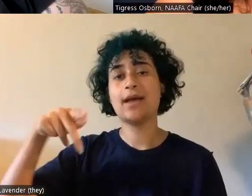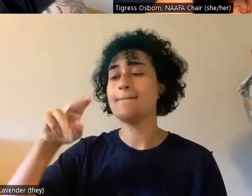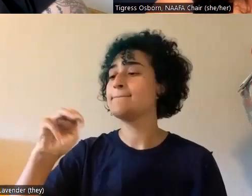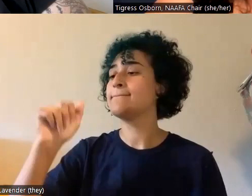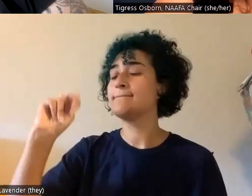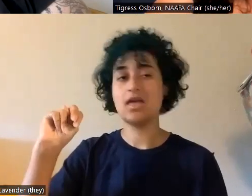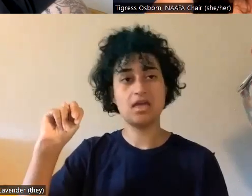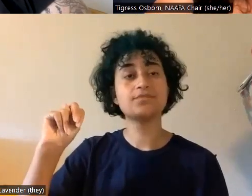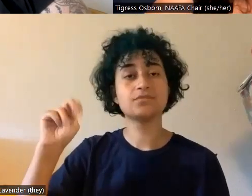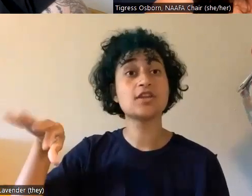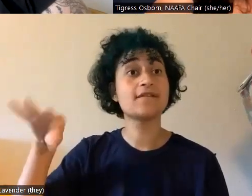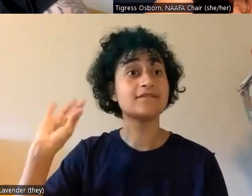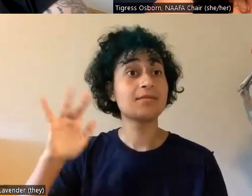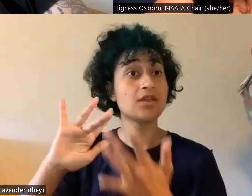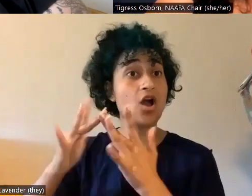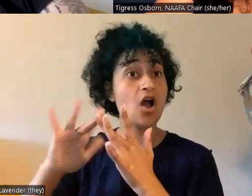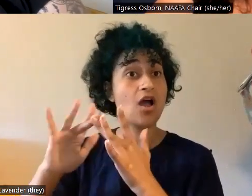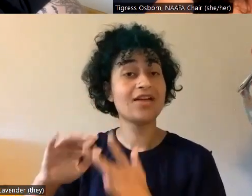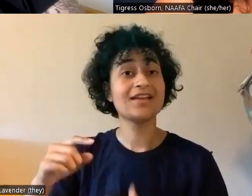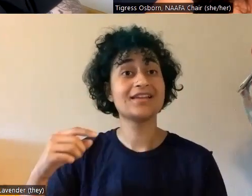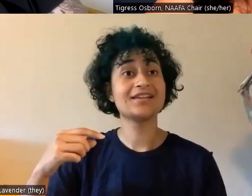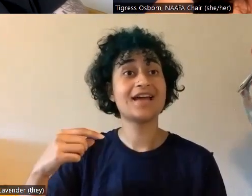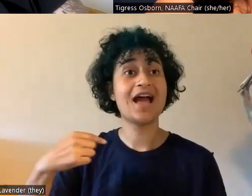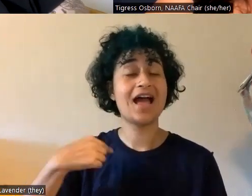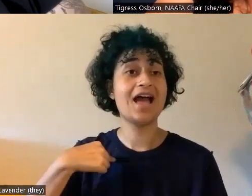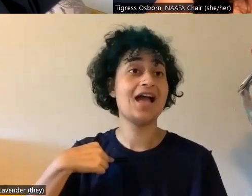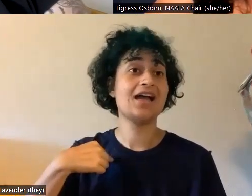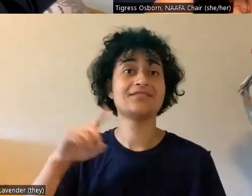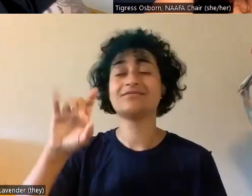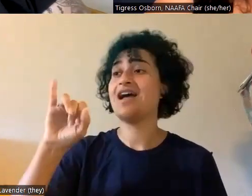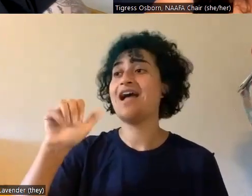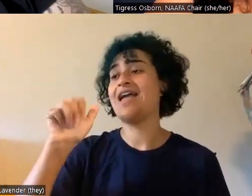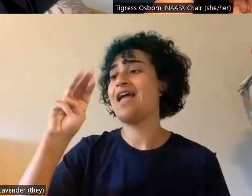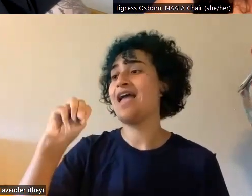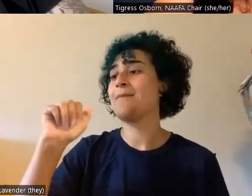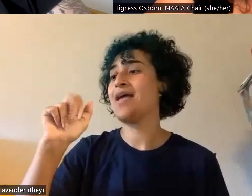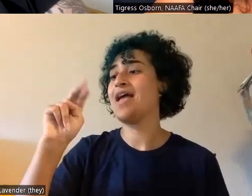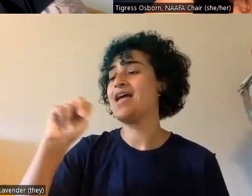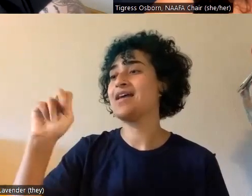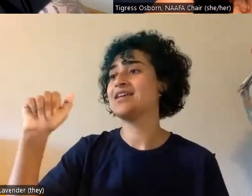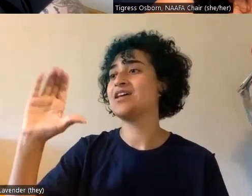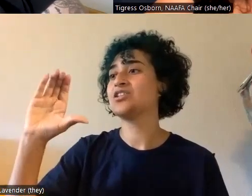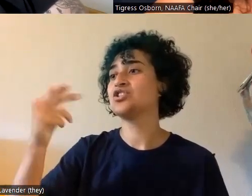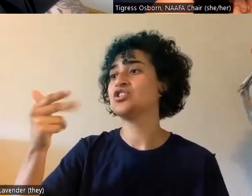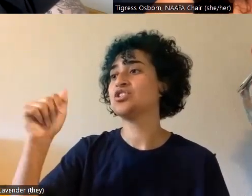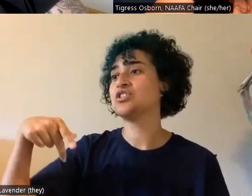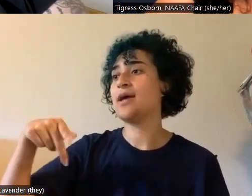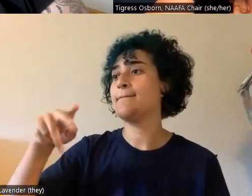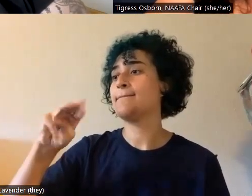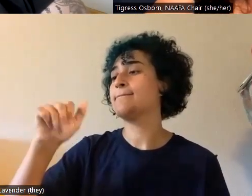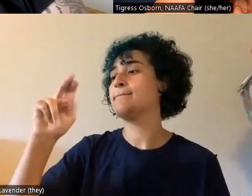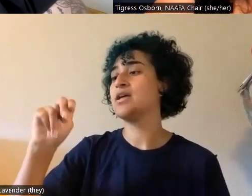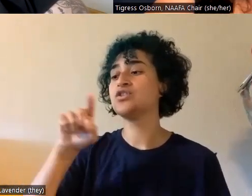uh, line at I am Anna Chapman.com. Uh, if you want to contribute to my work and this,